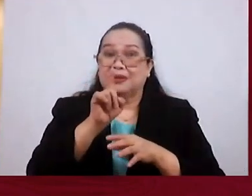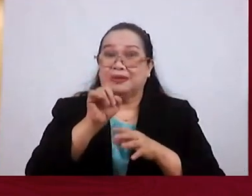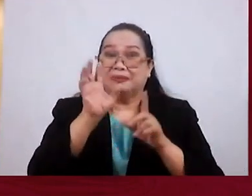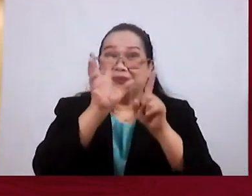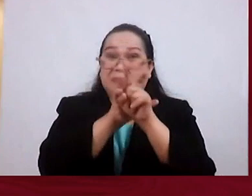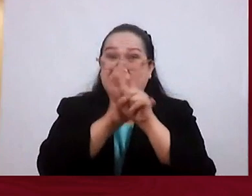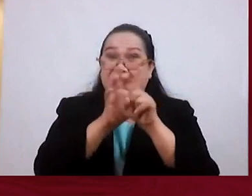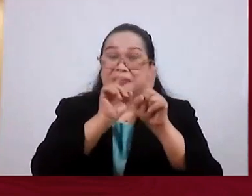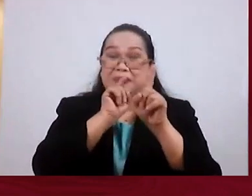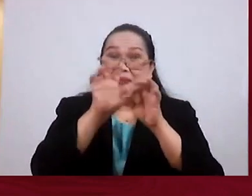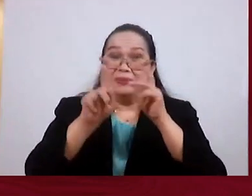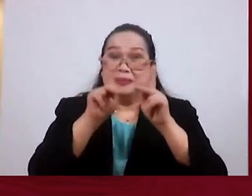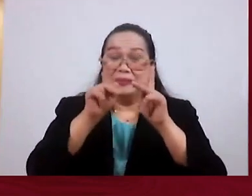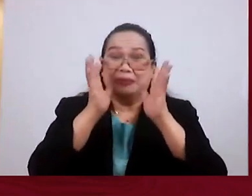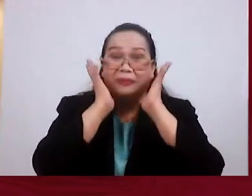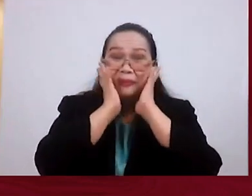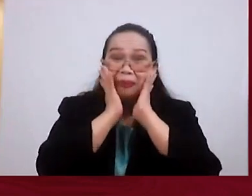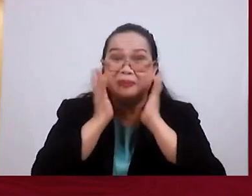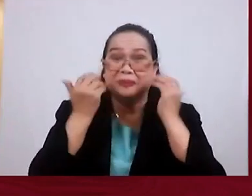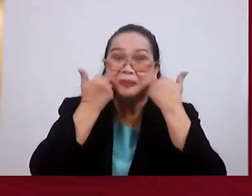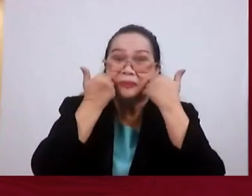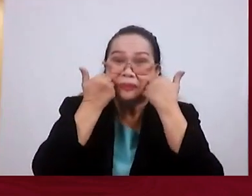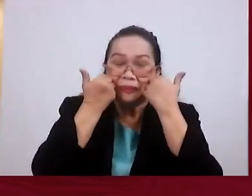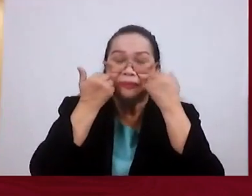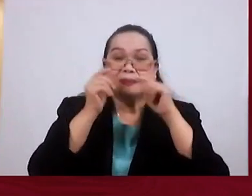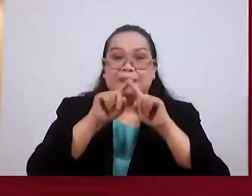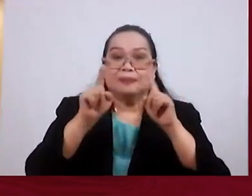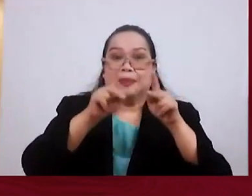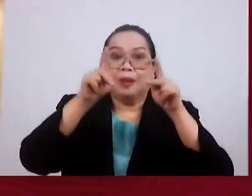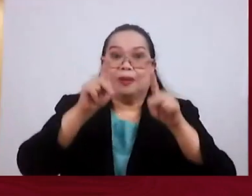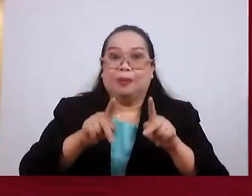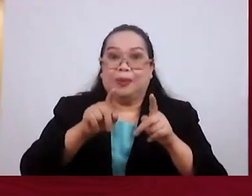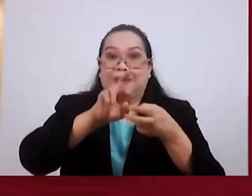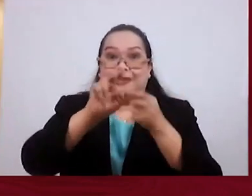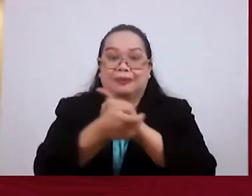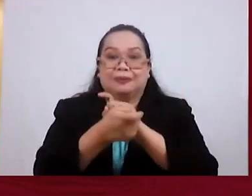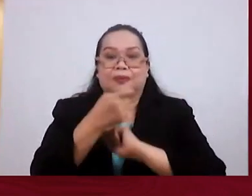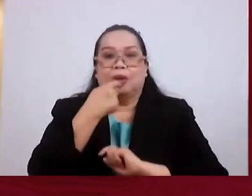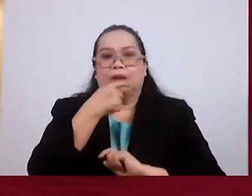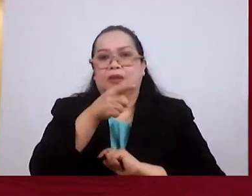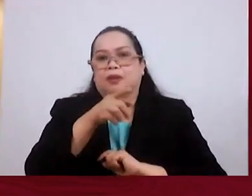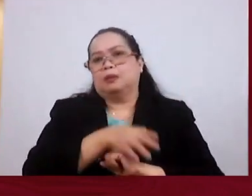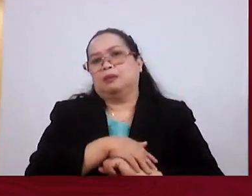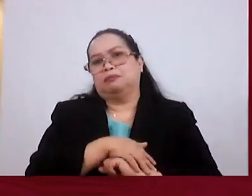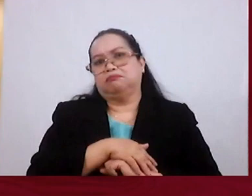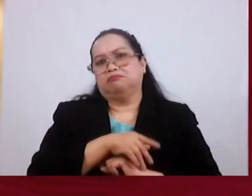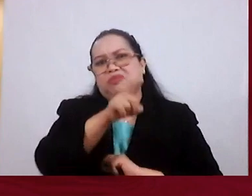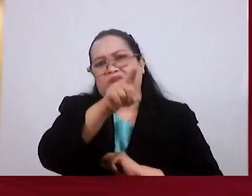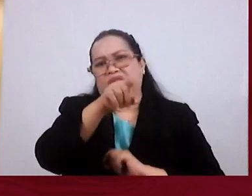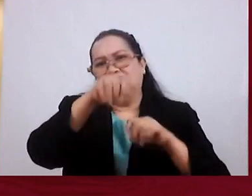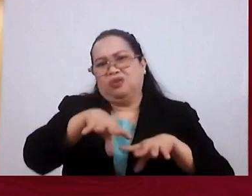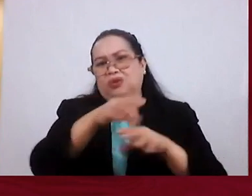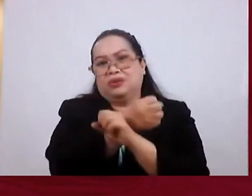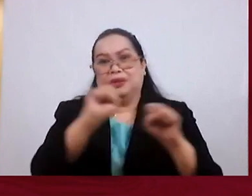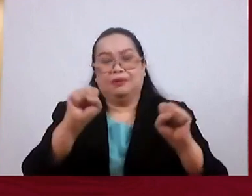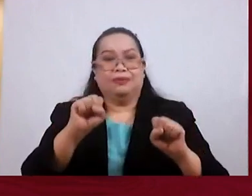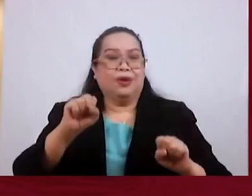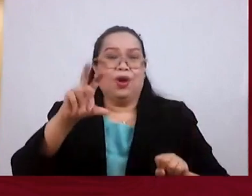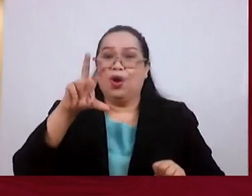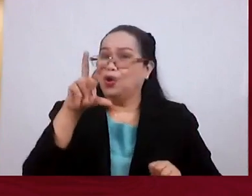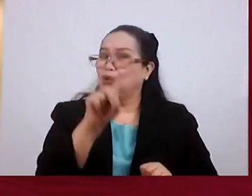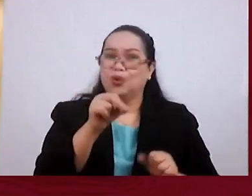public. Even if it's a very shameful sin. But if the person repents, you cannot say, you've lost your salvation. That's not